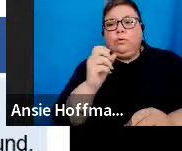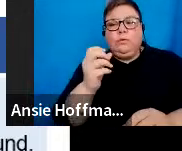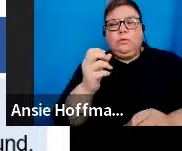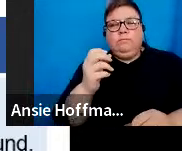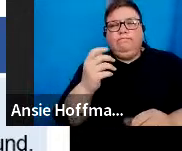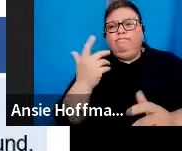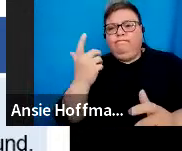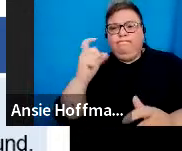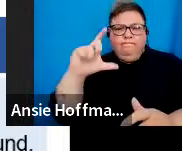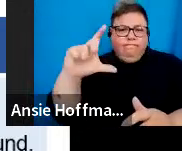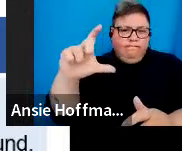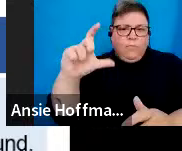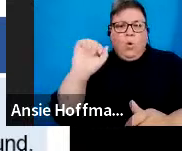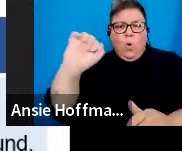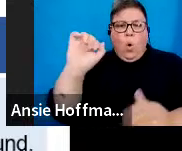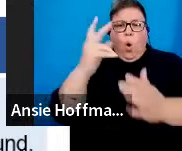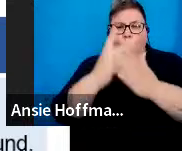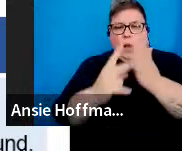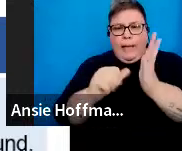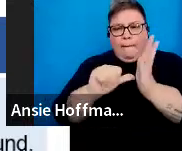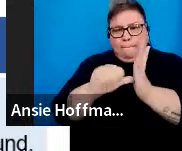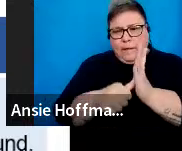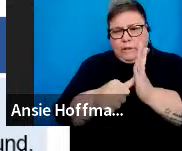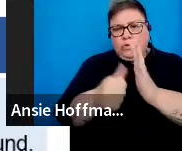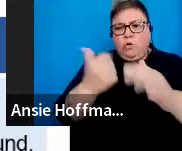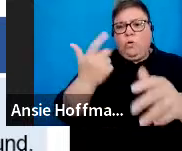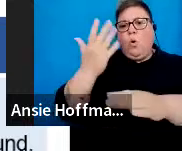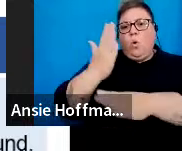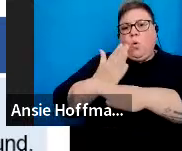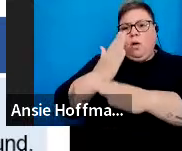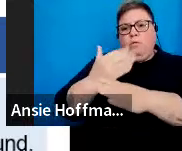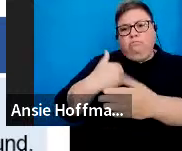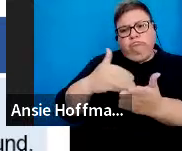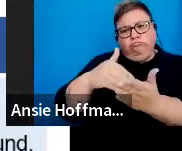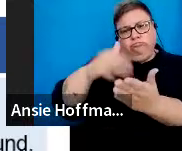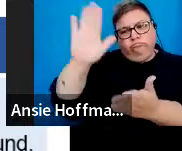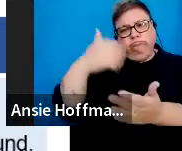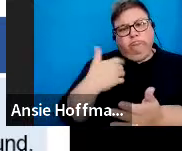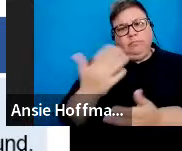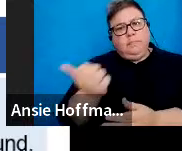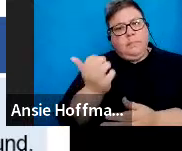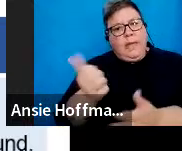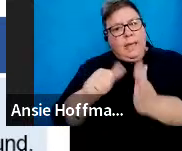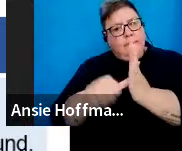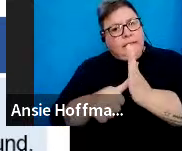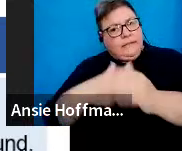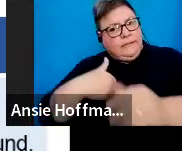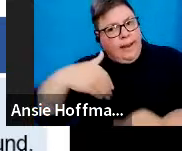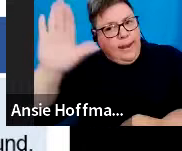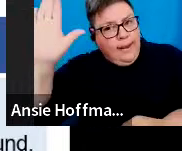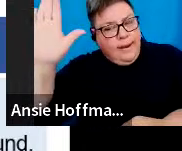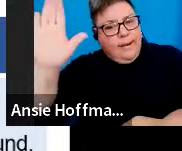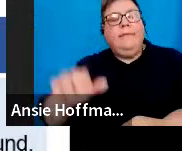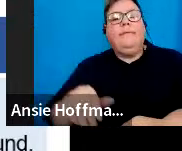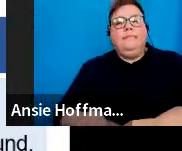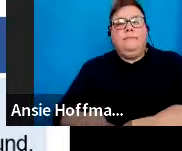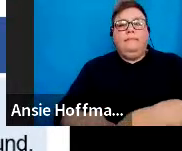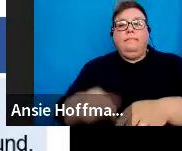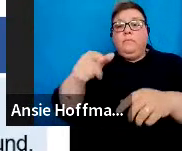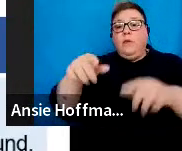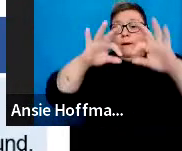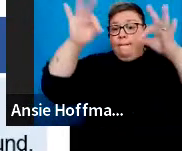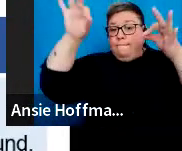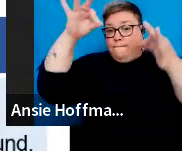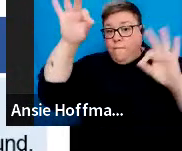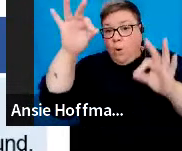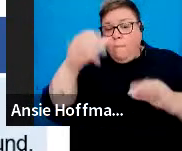by a pension, provident fund, including pension and provident preservation funds. This form cannot be used for